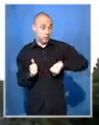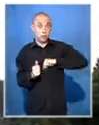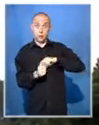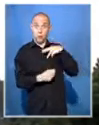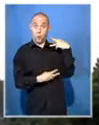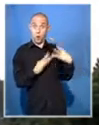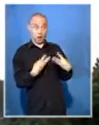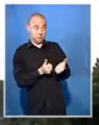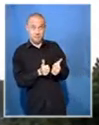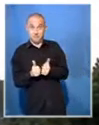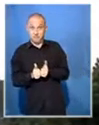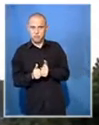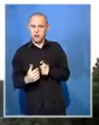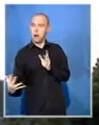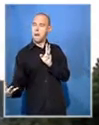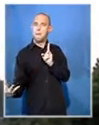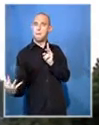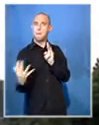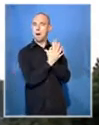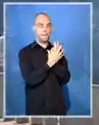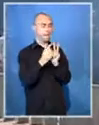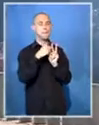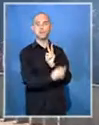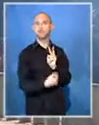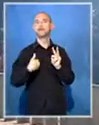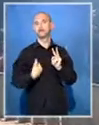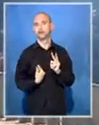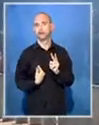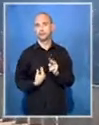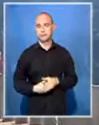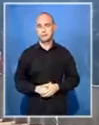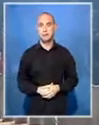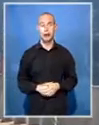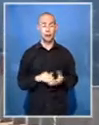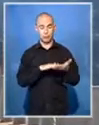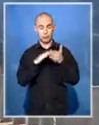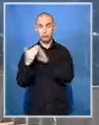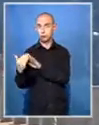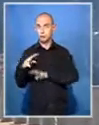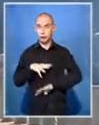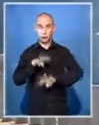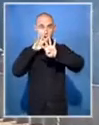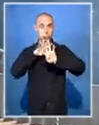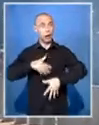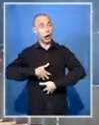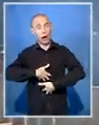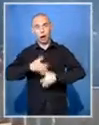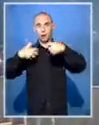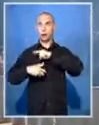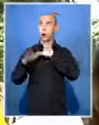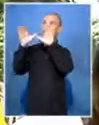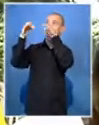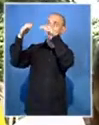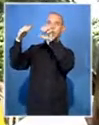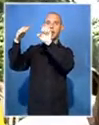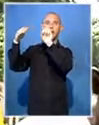attacked them, two of them were injured, but slightly so. Residents were fuming after ESCOM disconnected electricity in the